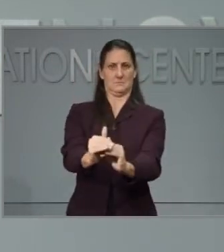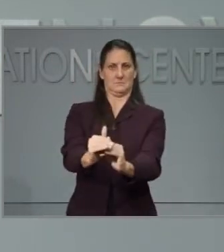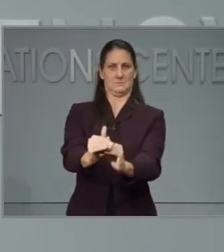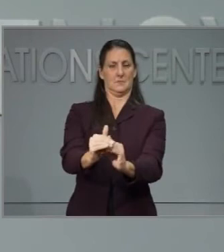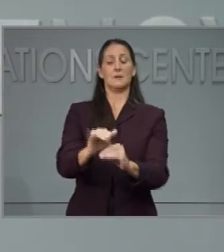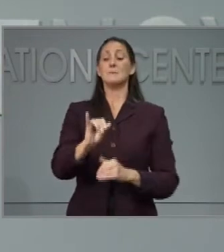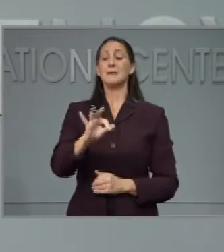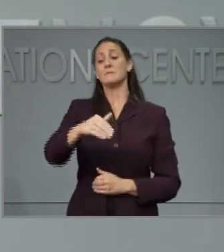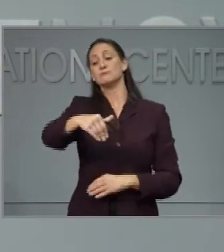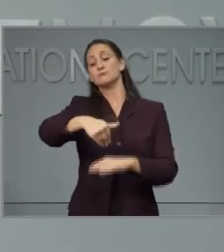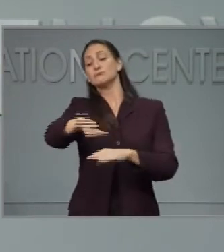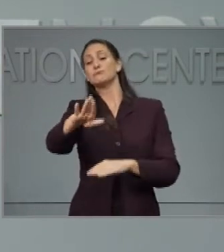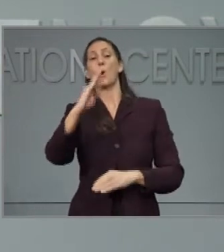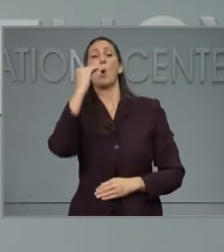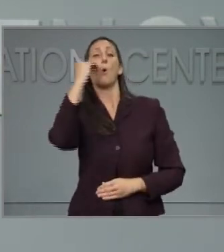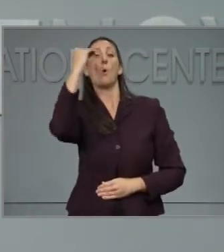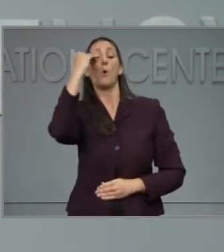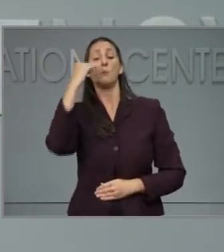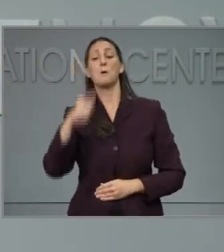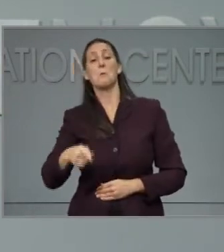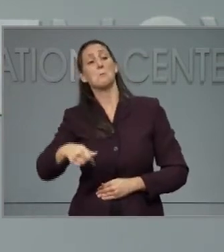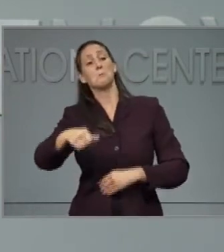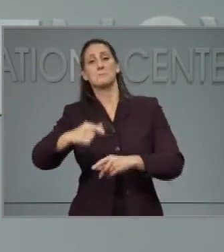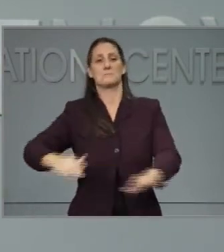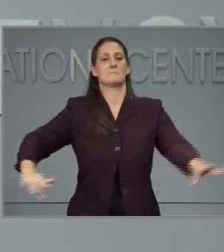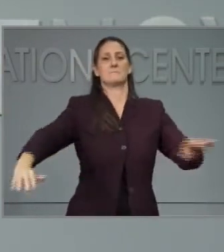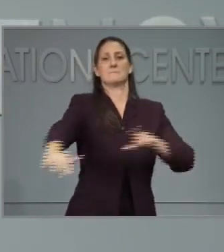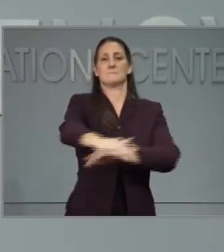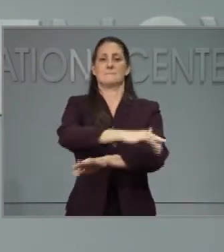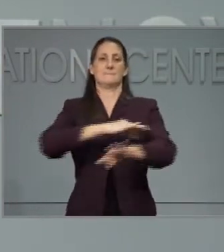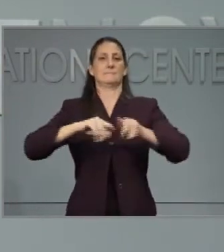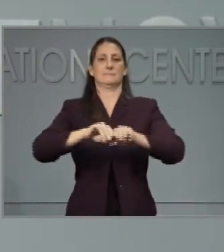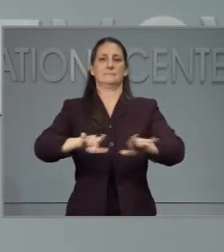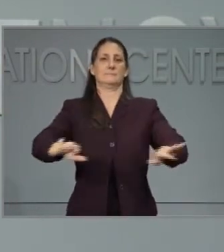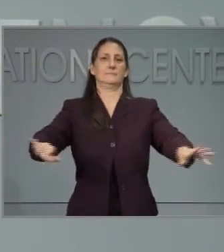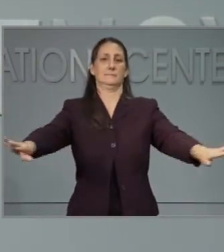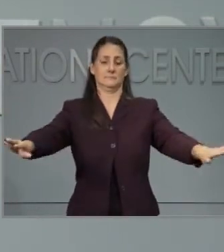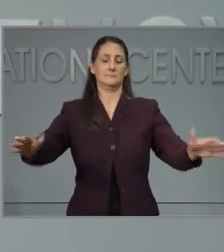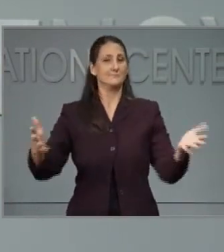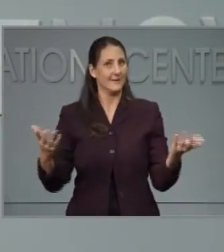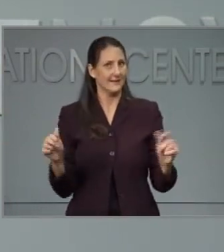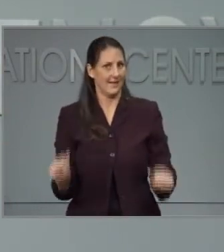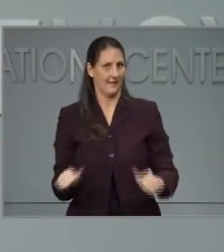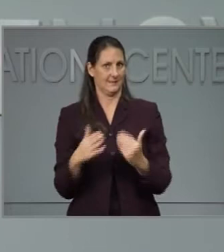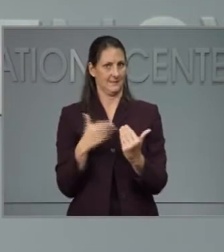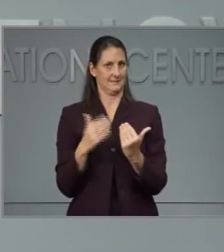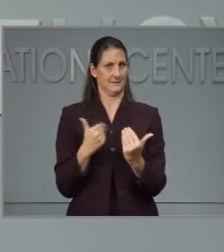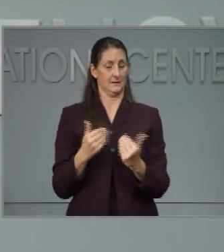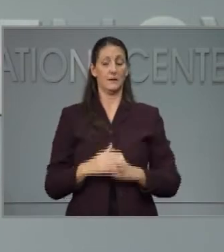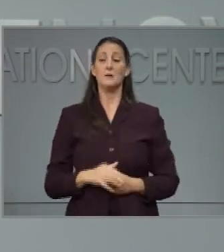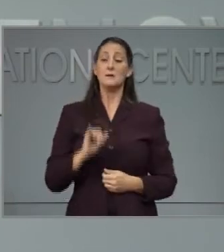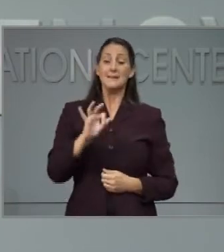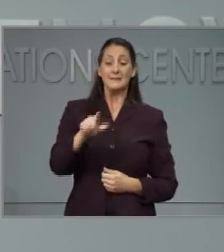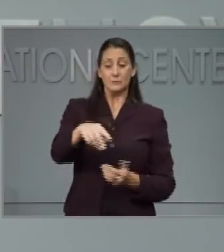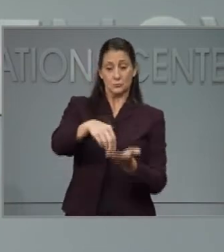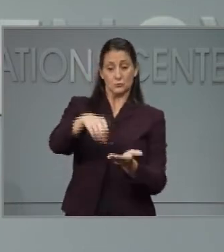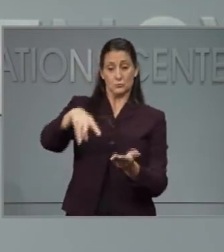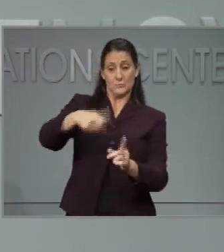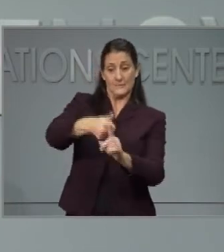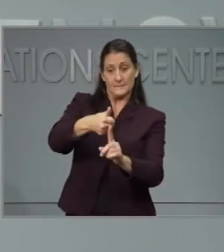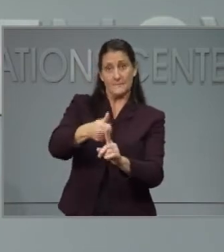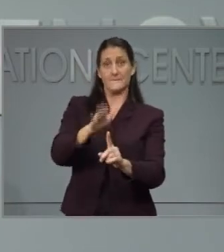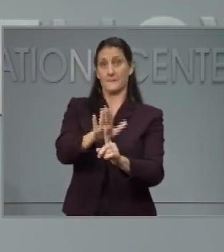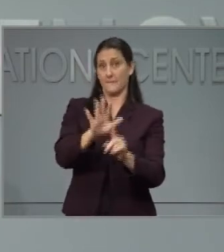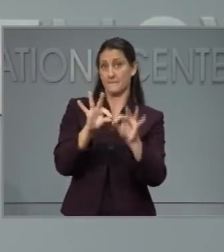the community. Now, if a student and family does want to take their student home, we understand that. But then we